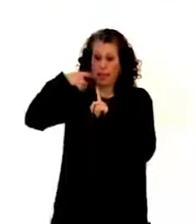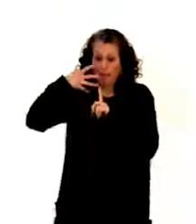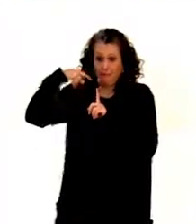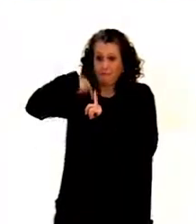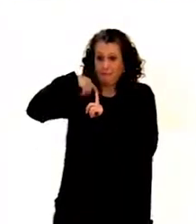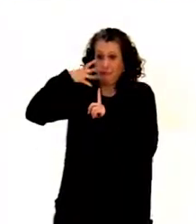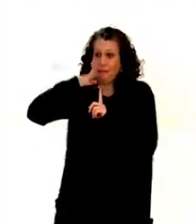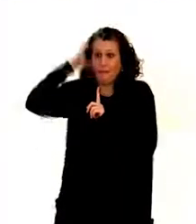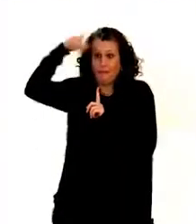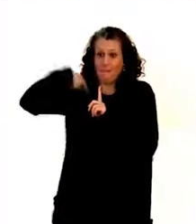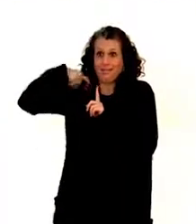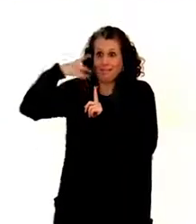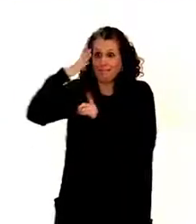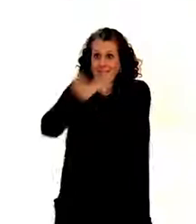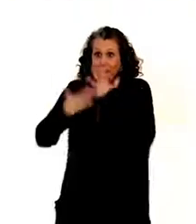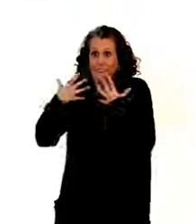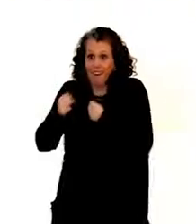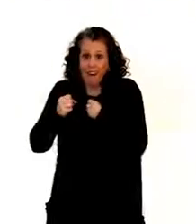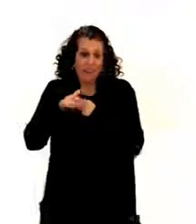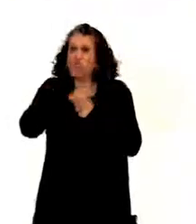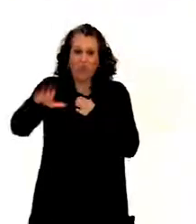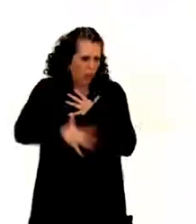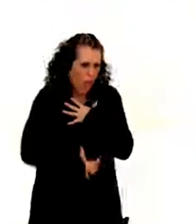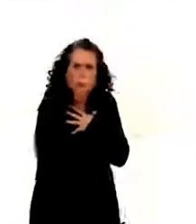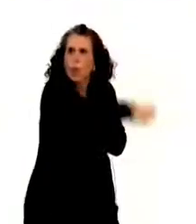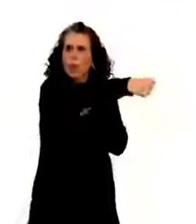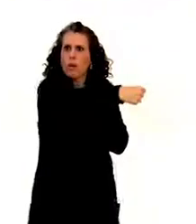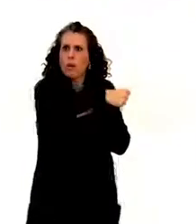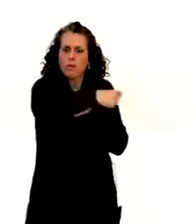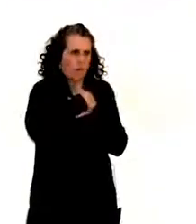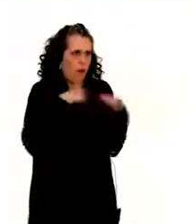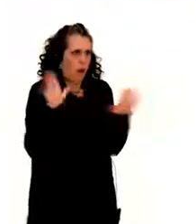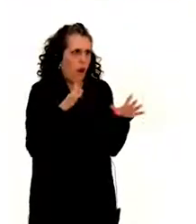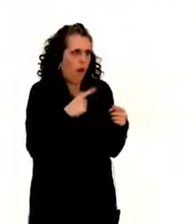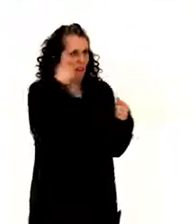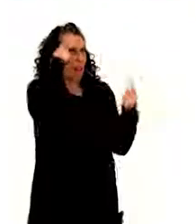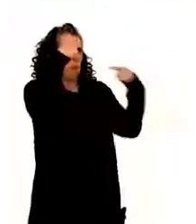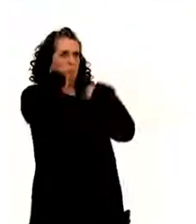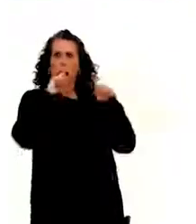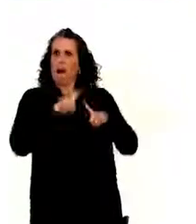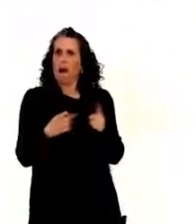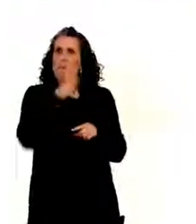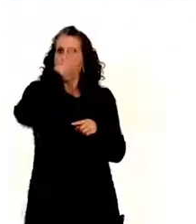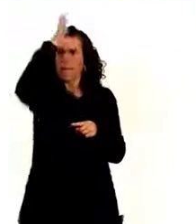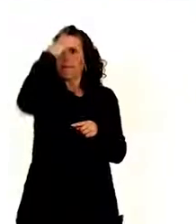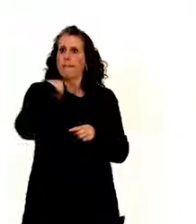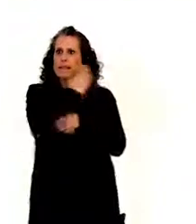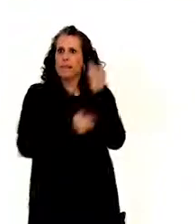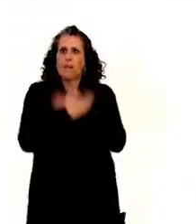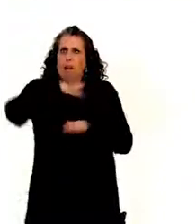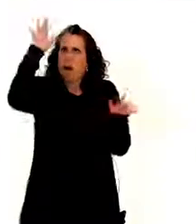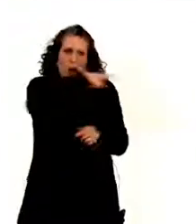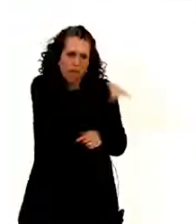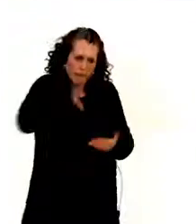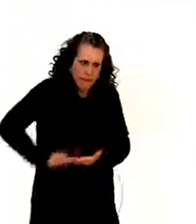getting separated from their children because they are deemed that they are unfit to be good parents. So, Article 24, right to education and